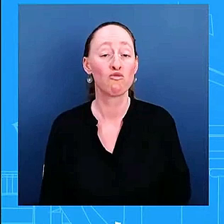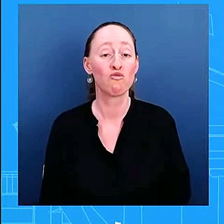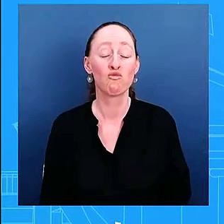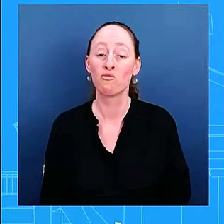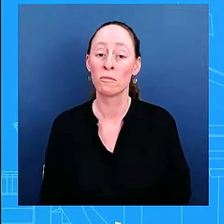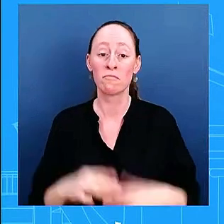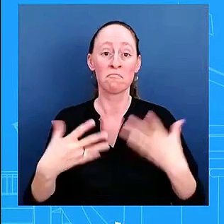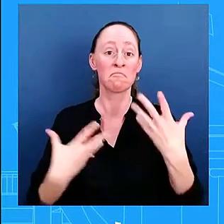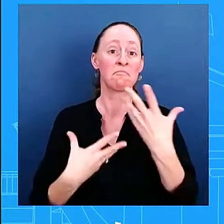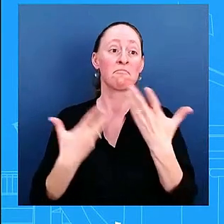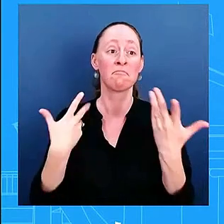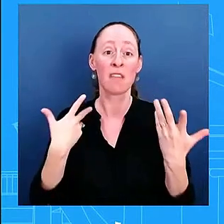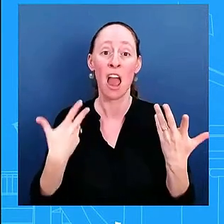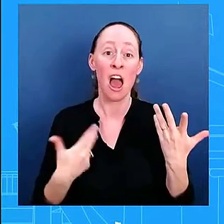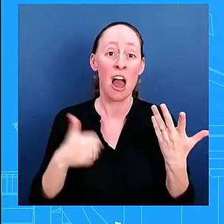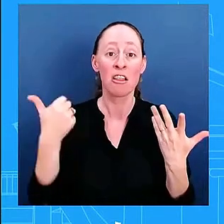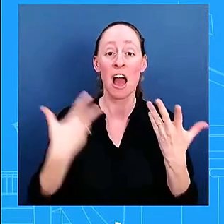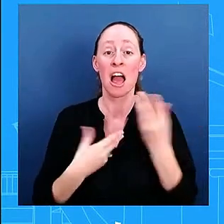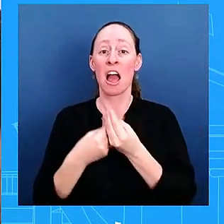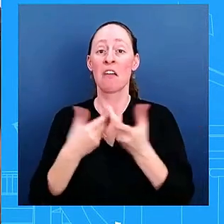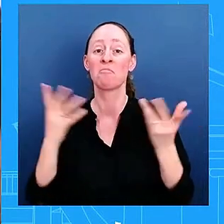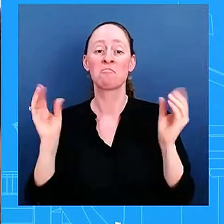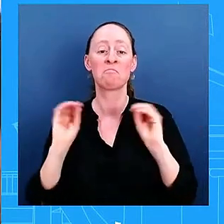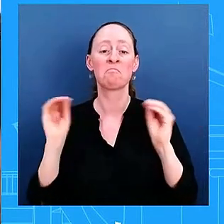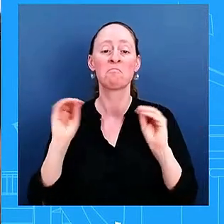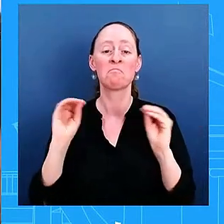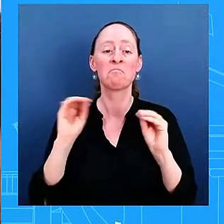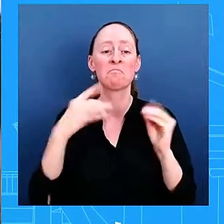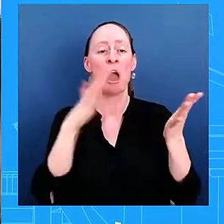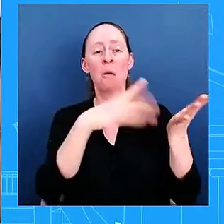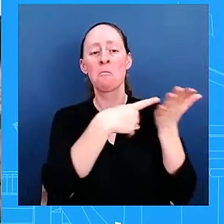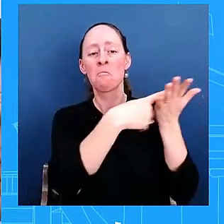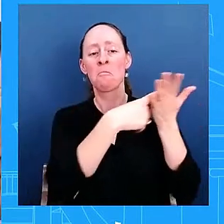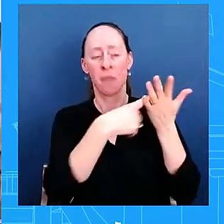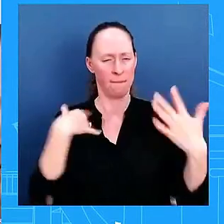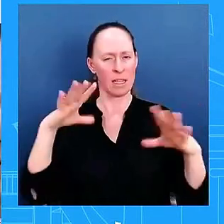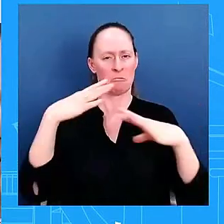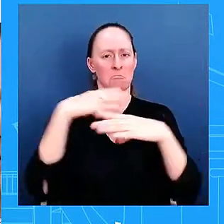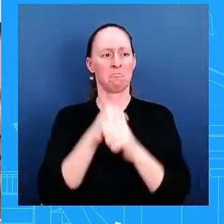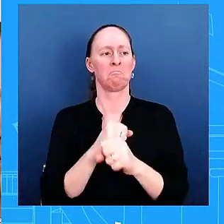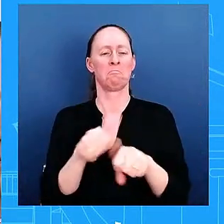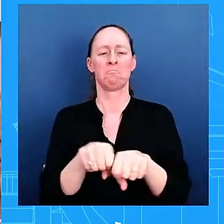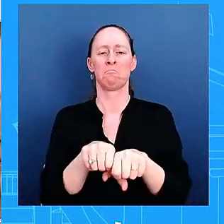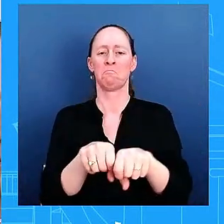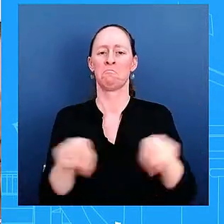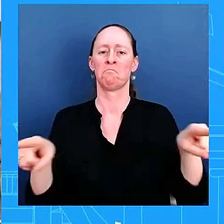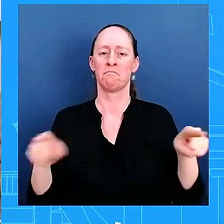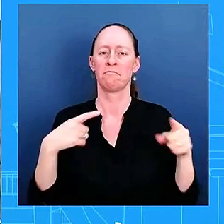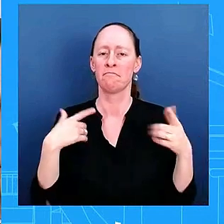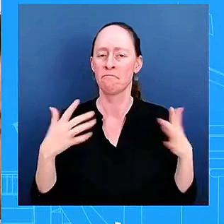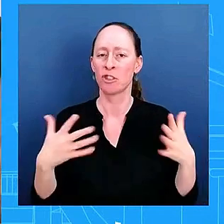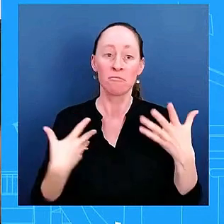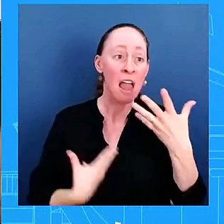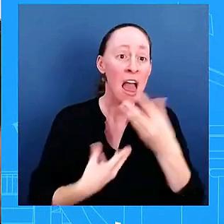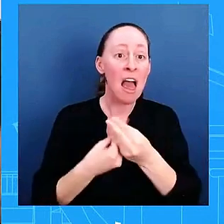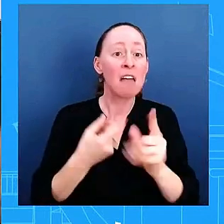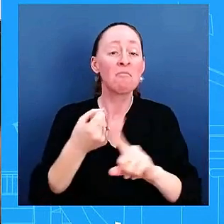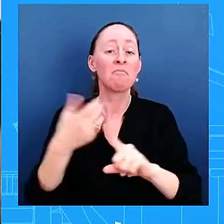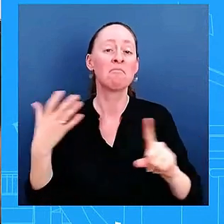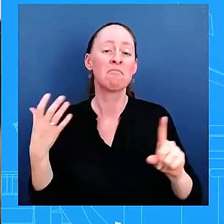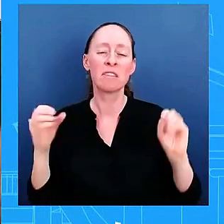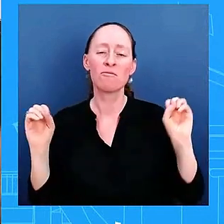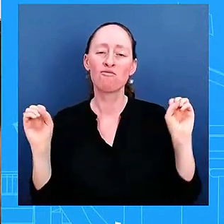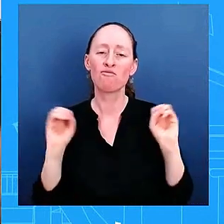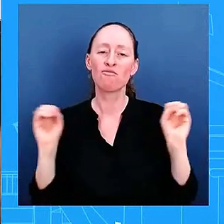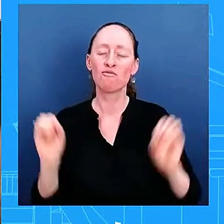what we've shared in even readouts and then on a different topic there's a report that israel gave the u.s a document outlining its conditions for a diplomatic solution